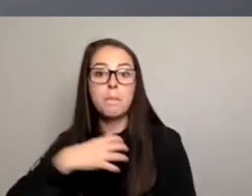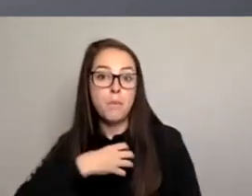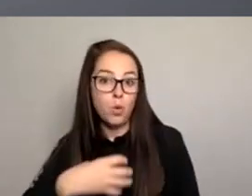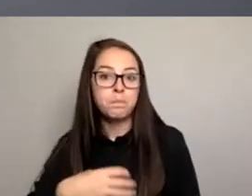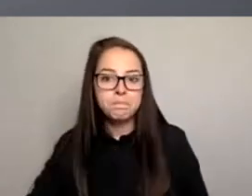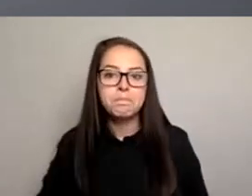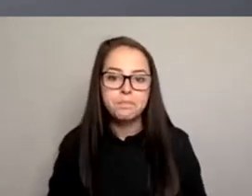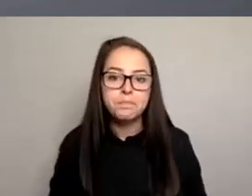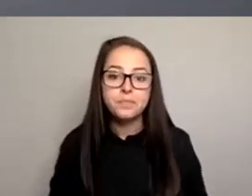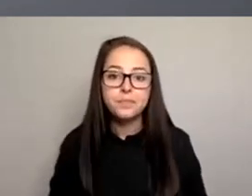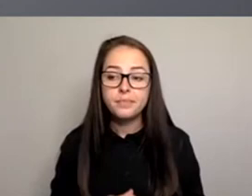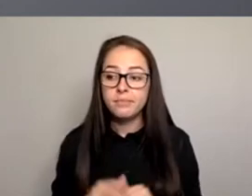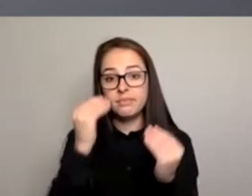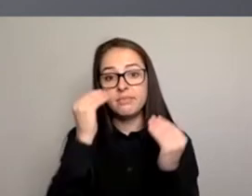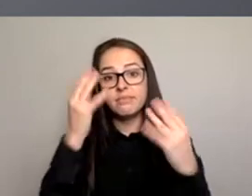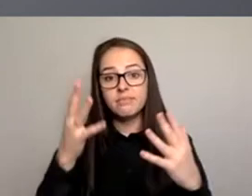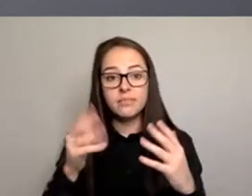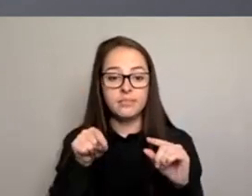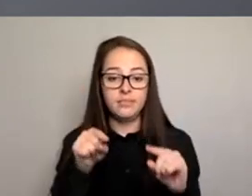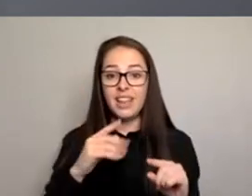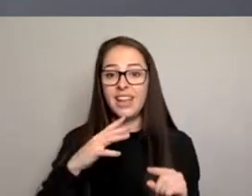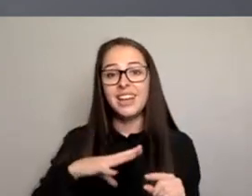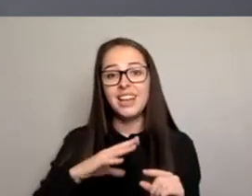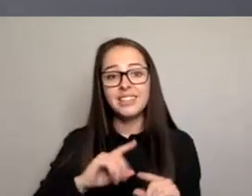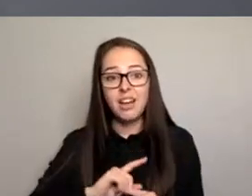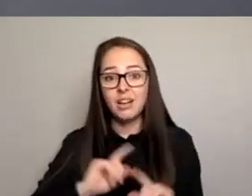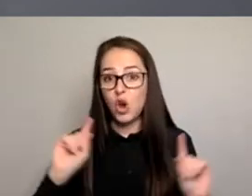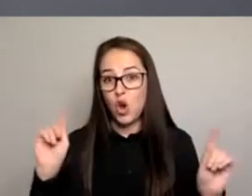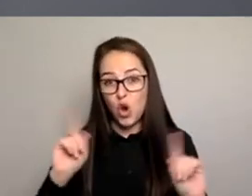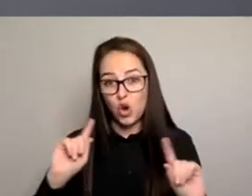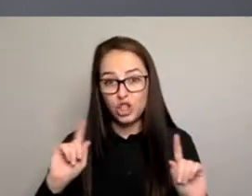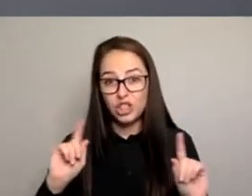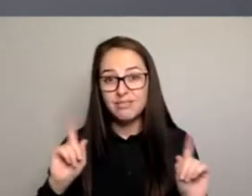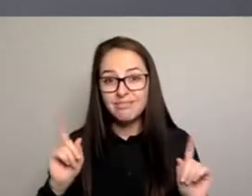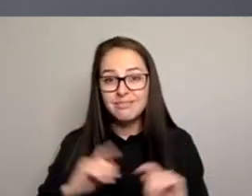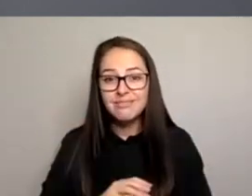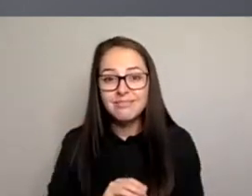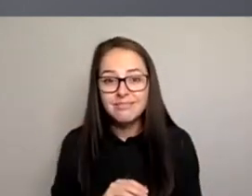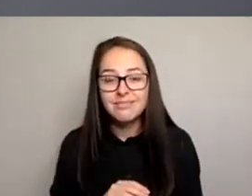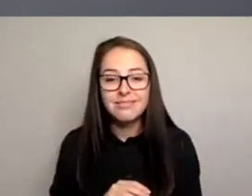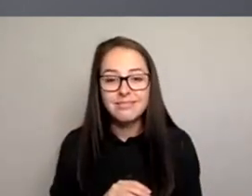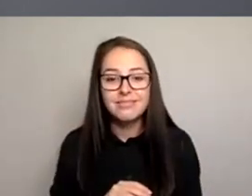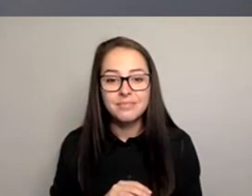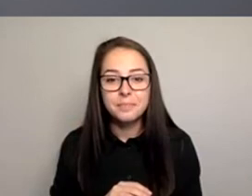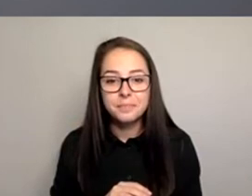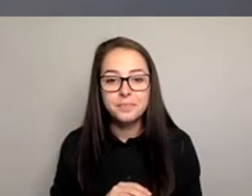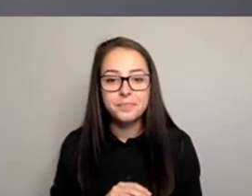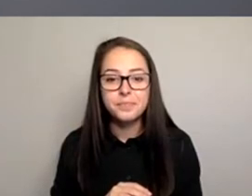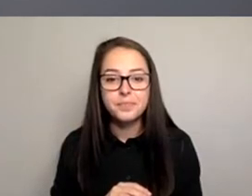urgent and present. I think the other thing you can do is to